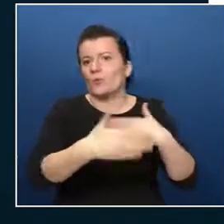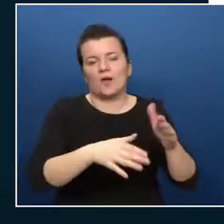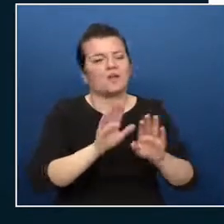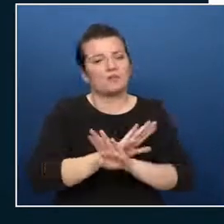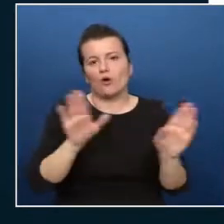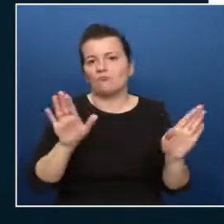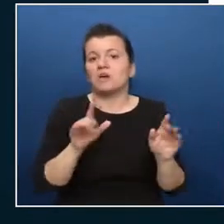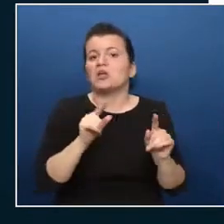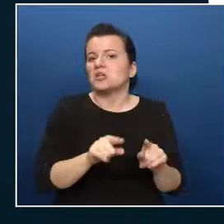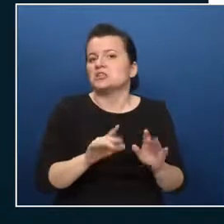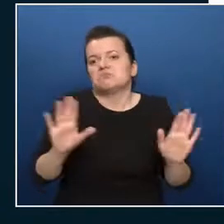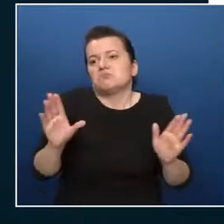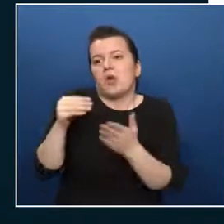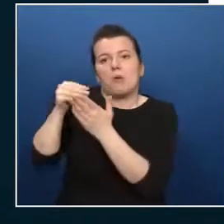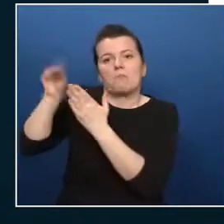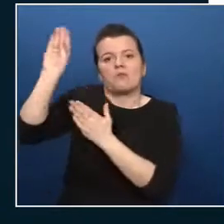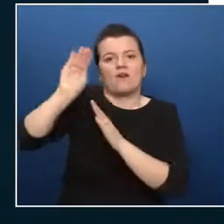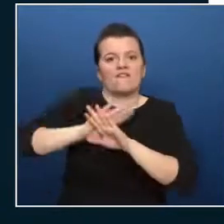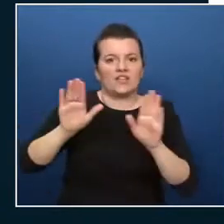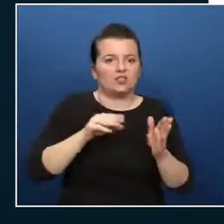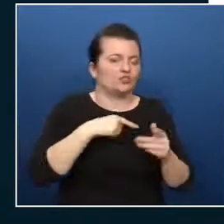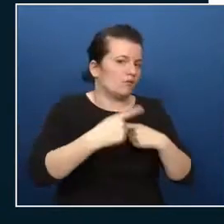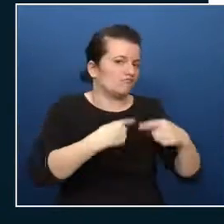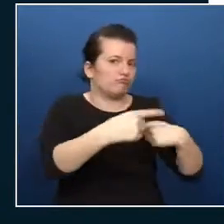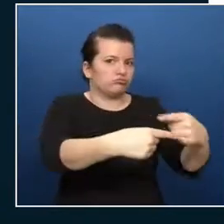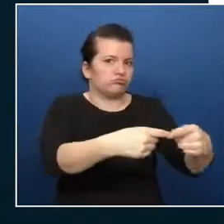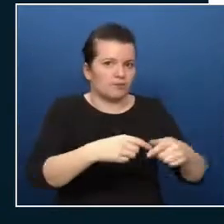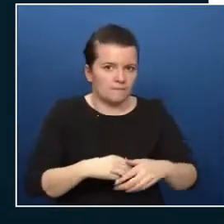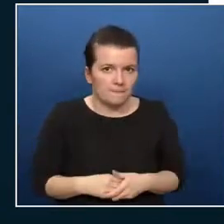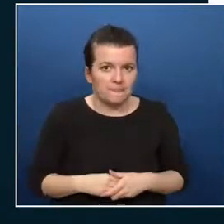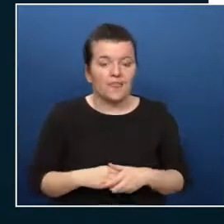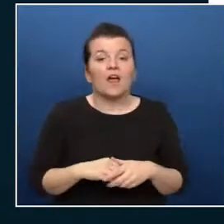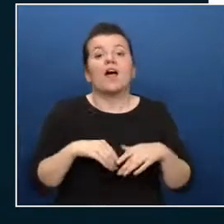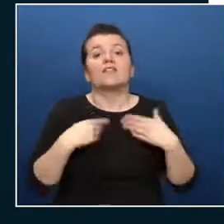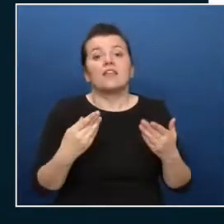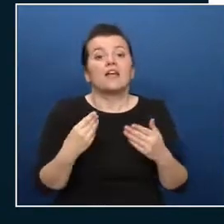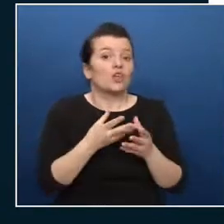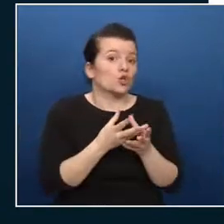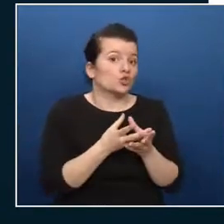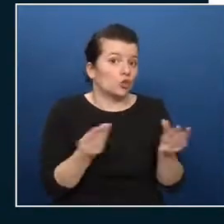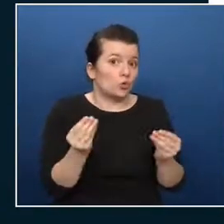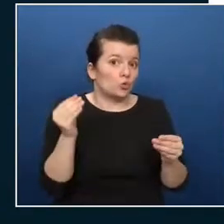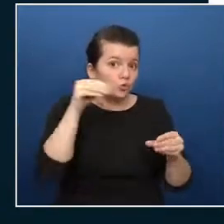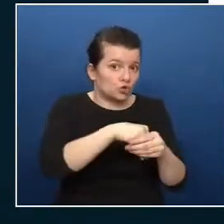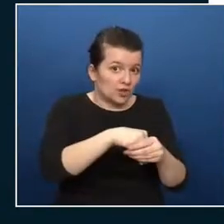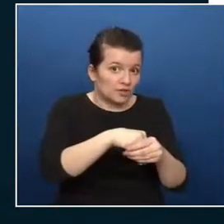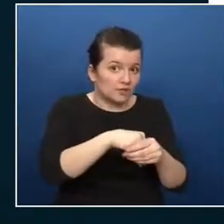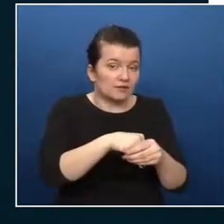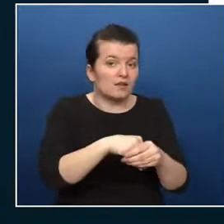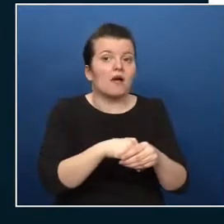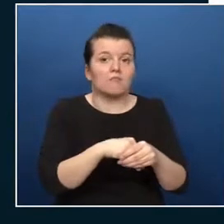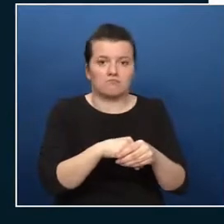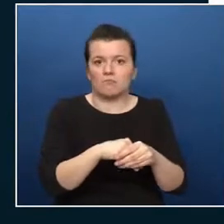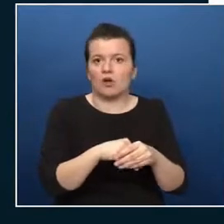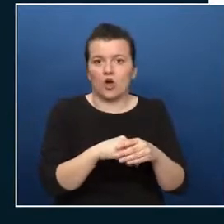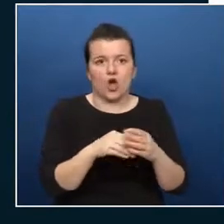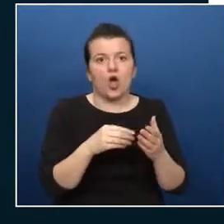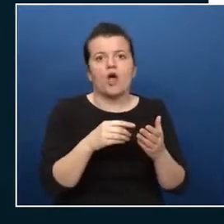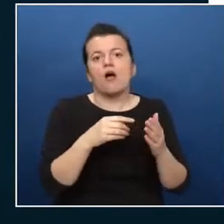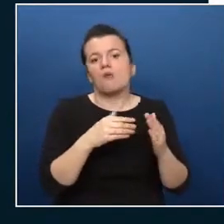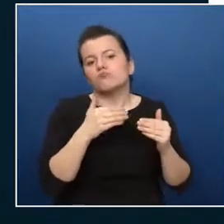and after you deploy your solution you should regularly review your costs to optimize